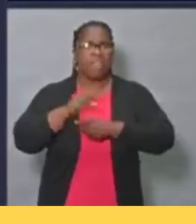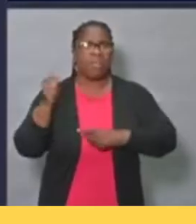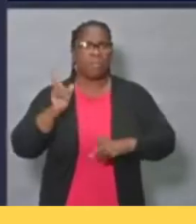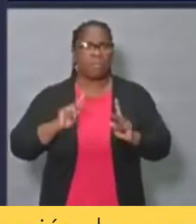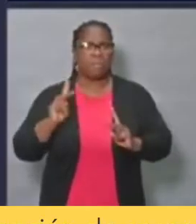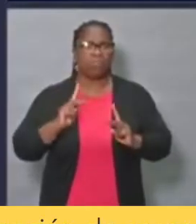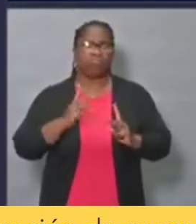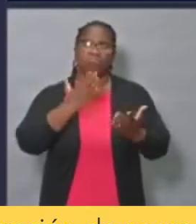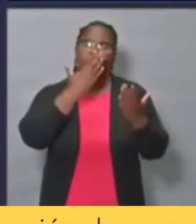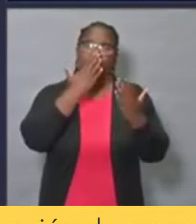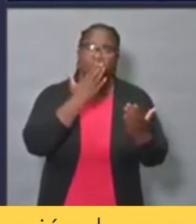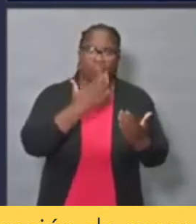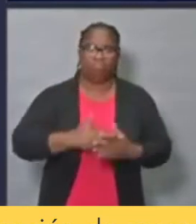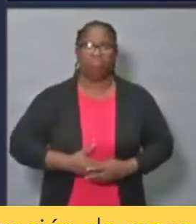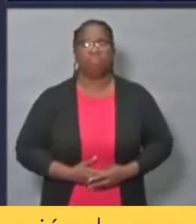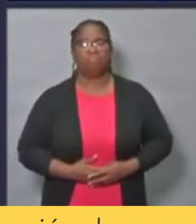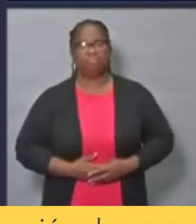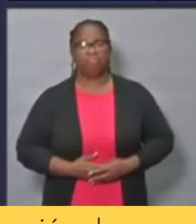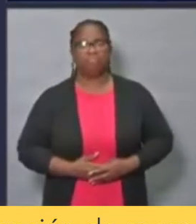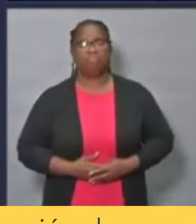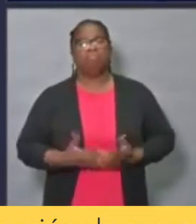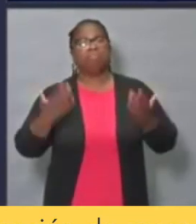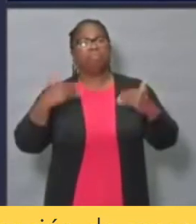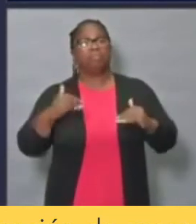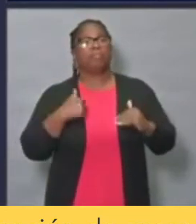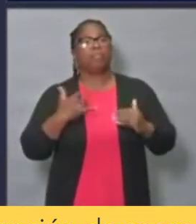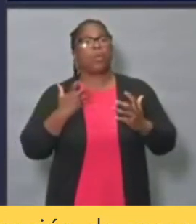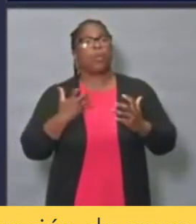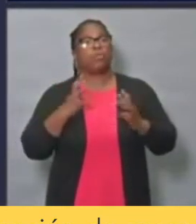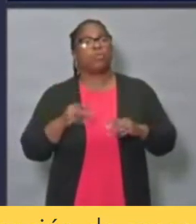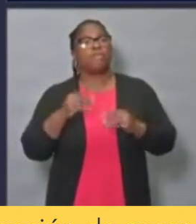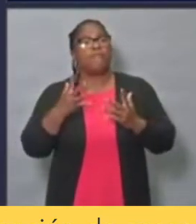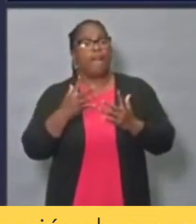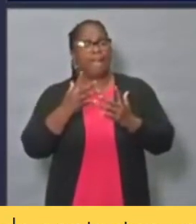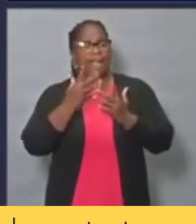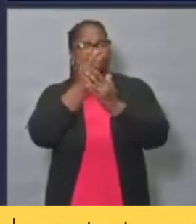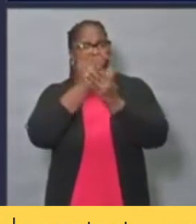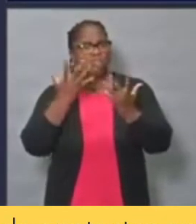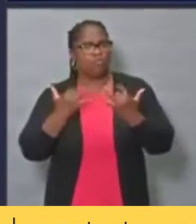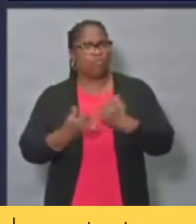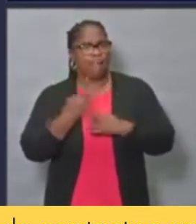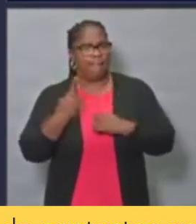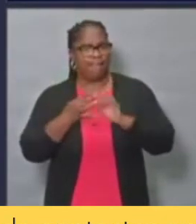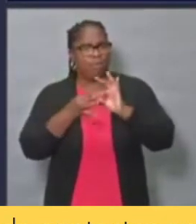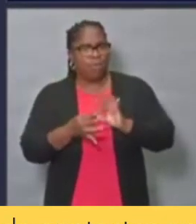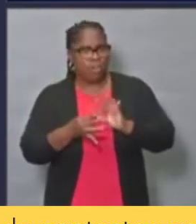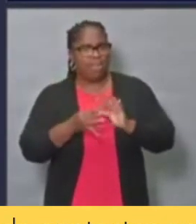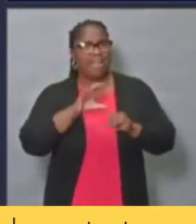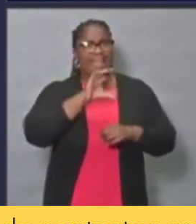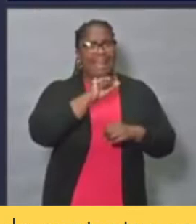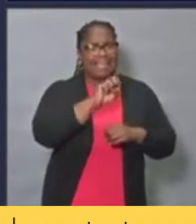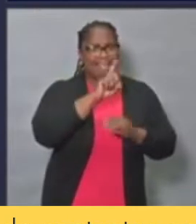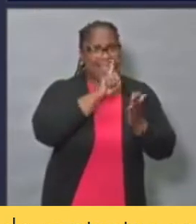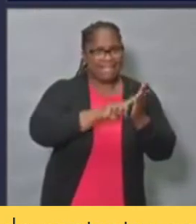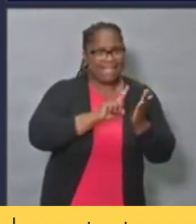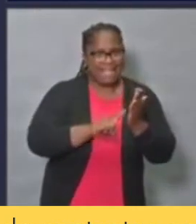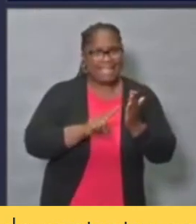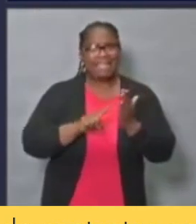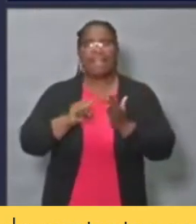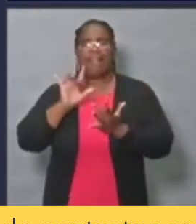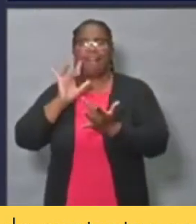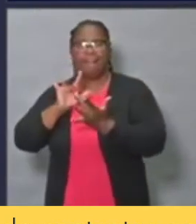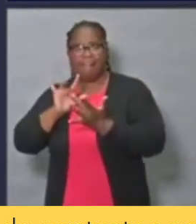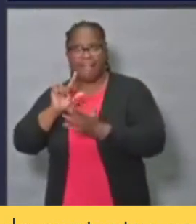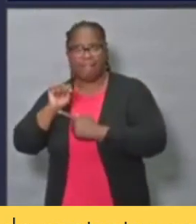I do want to also provide information today about the process of case investigations and contact tracing and what role contact